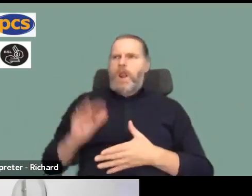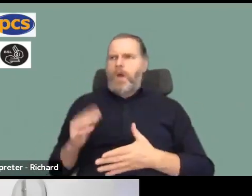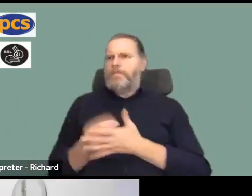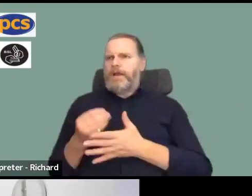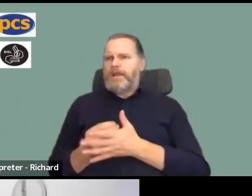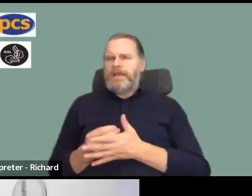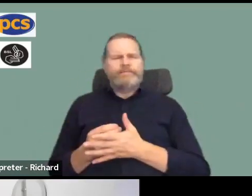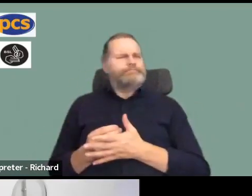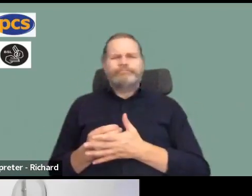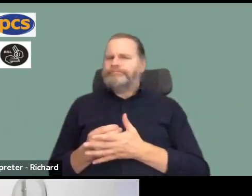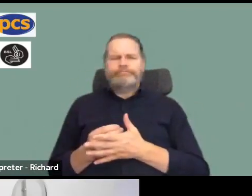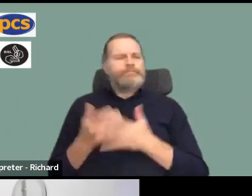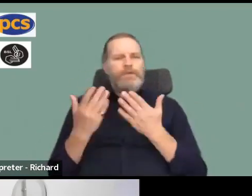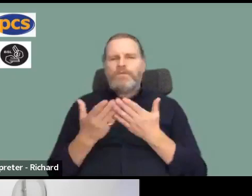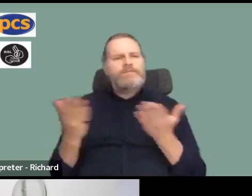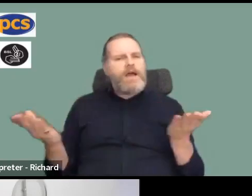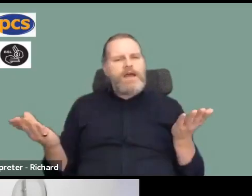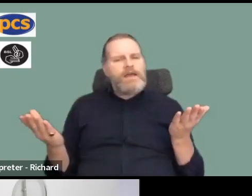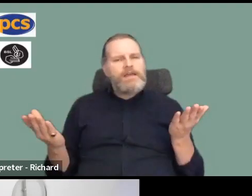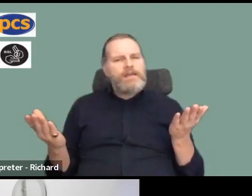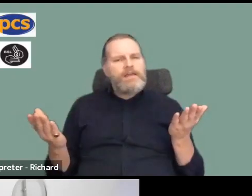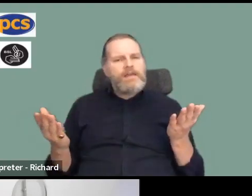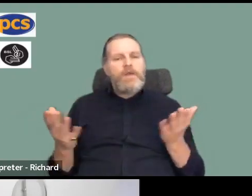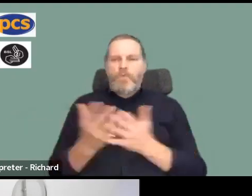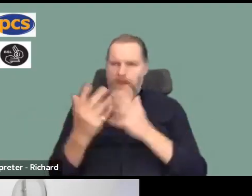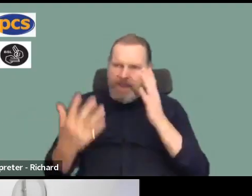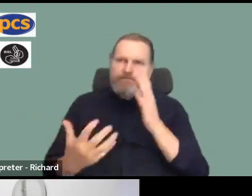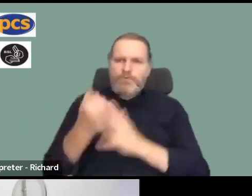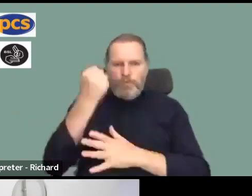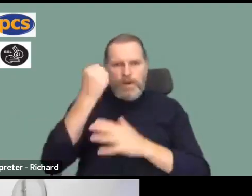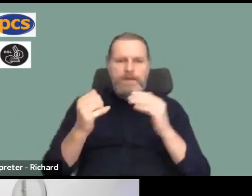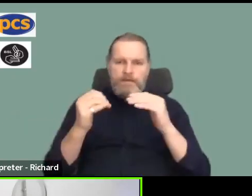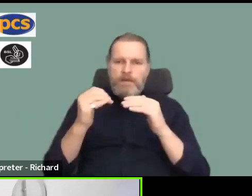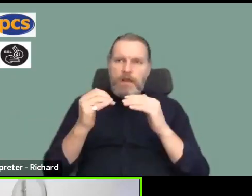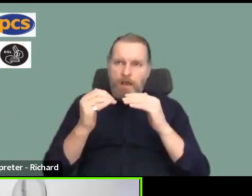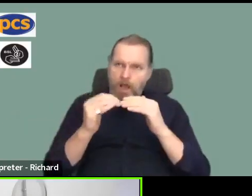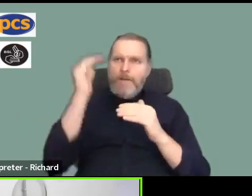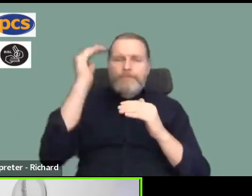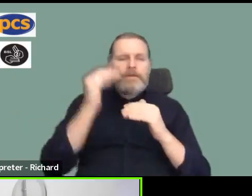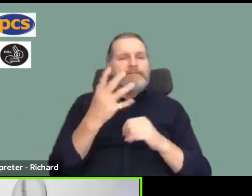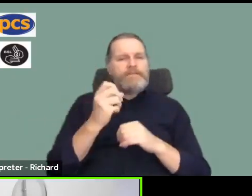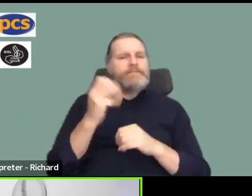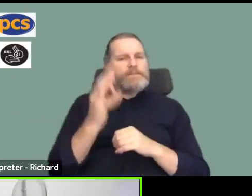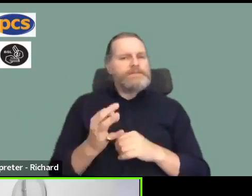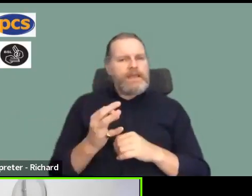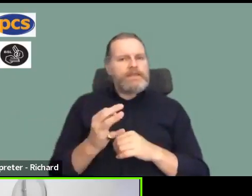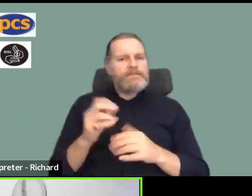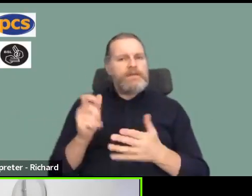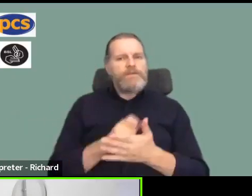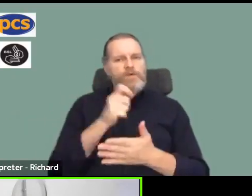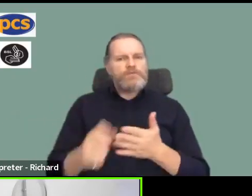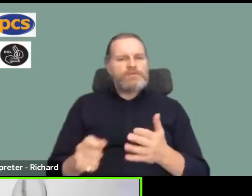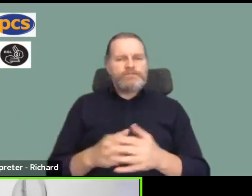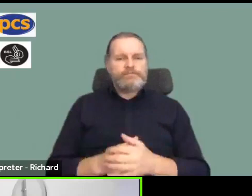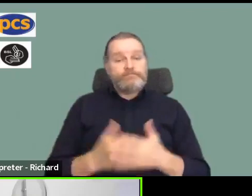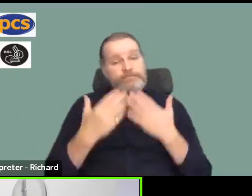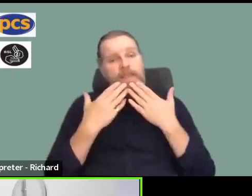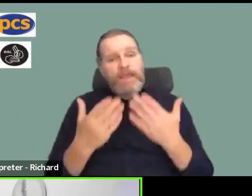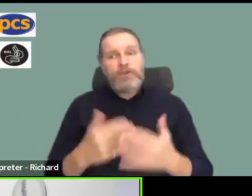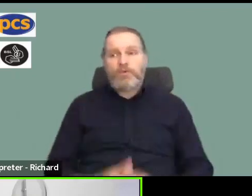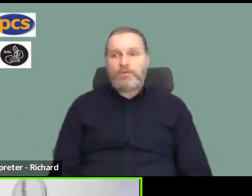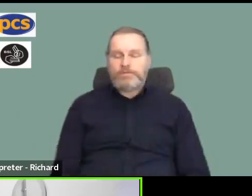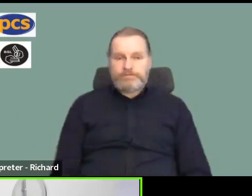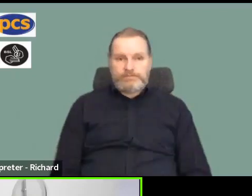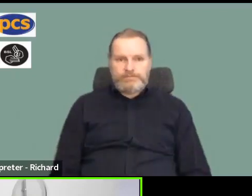everybody, therefore, would benefit if we could win these demands in the government. Excellent. Thanks, Mark. Okay, so I'm going to